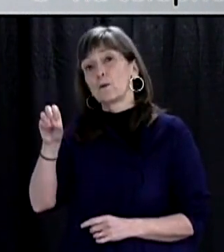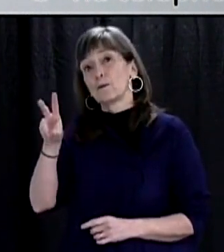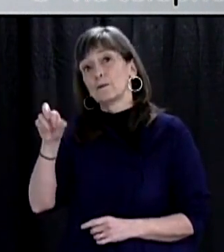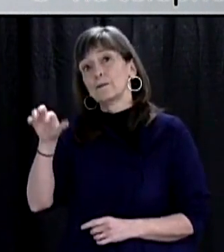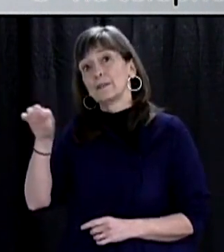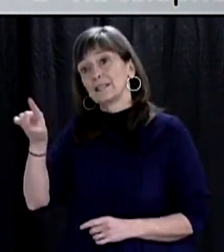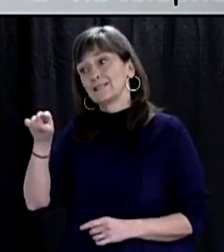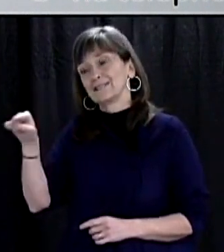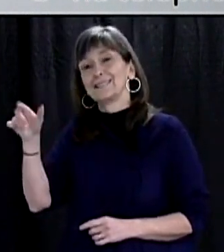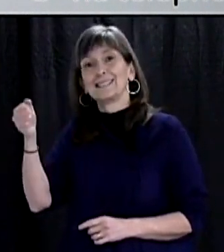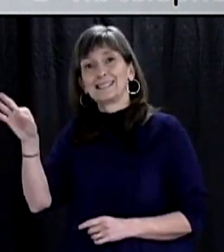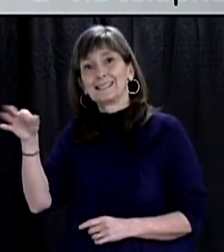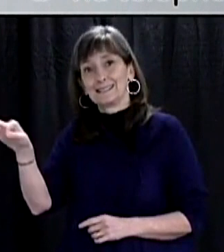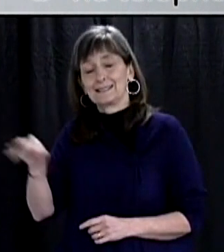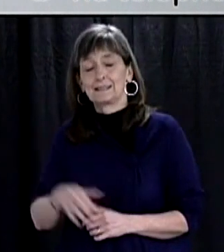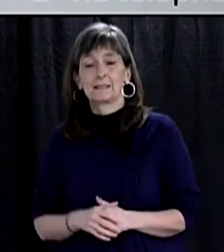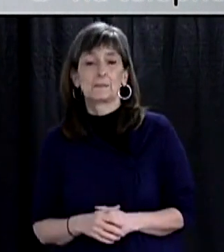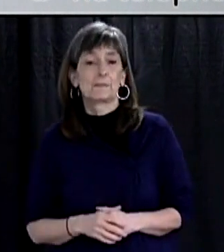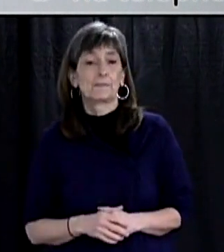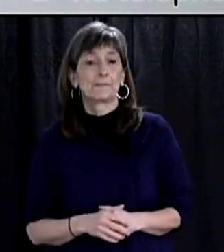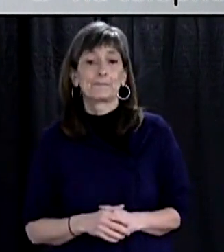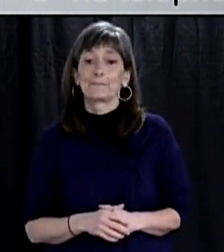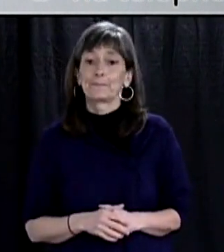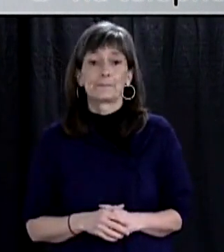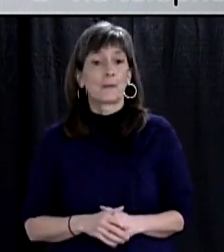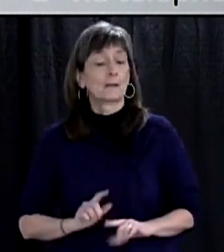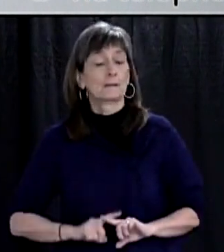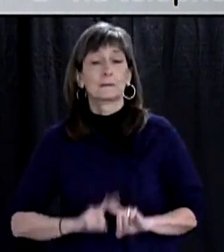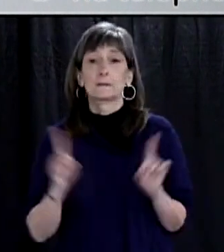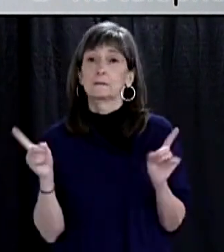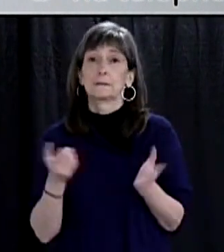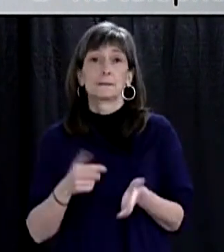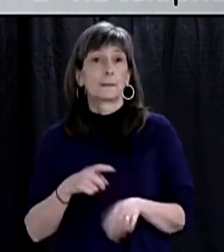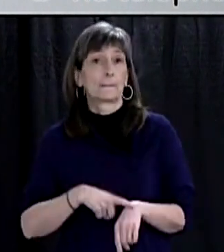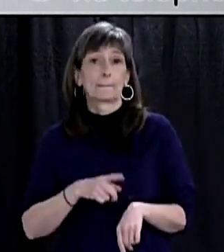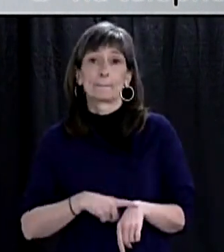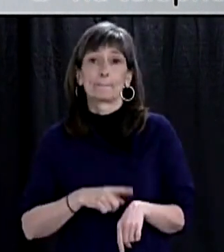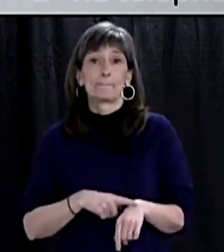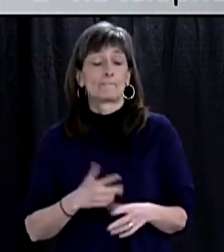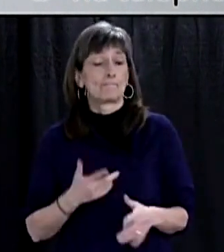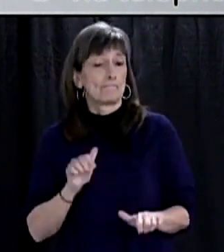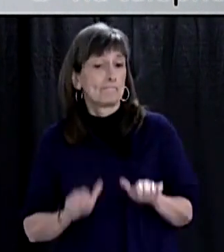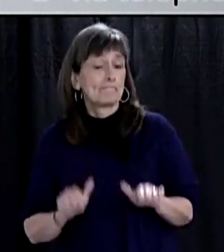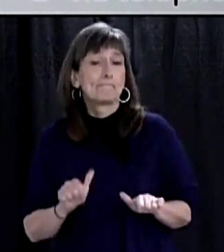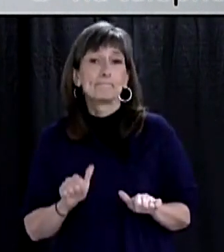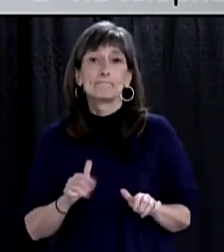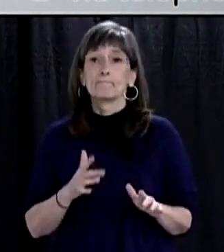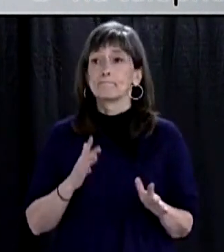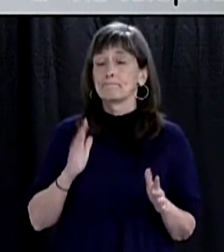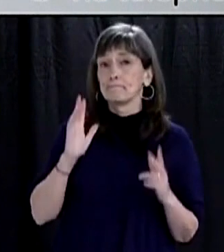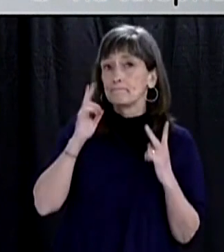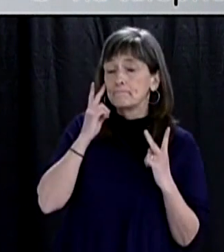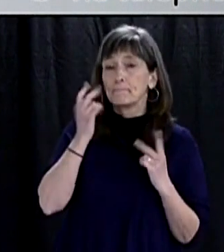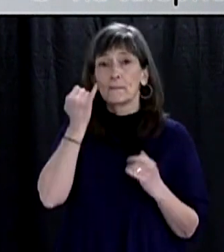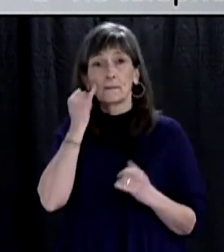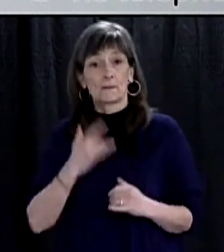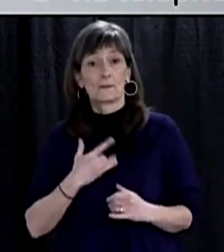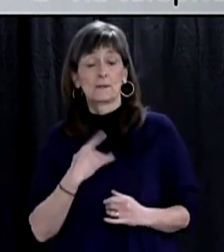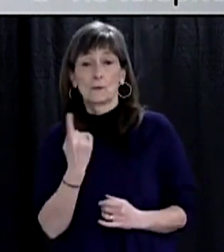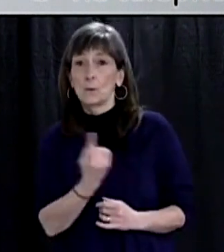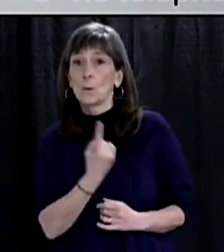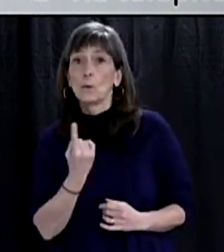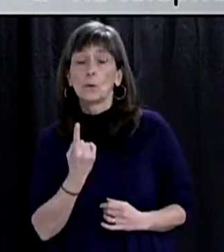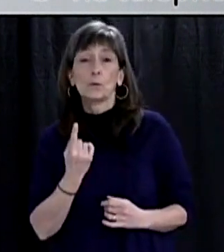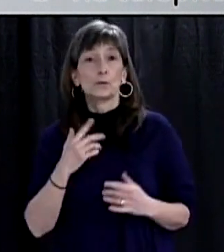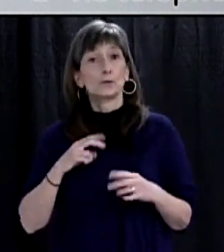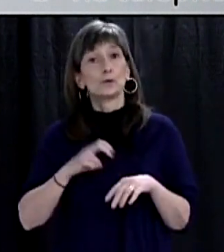This is indeed an unprecedented time and one of uncertainty. If you or a loved one are feeling anxious or alone, please